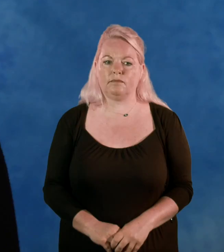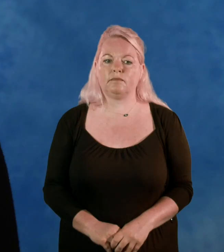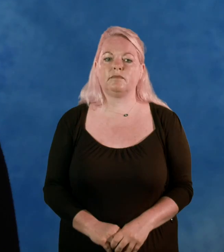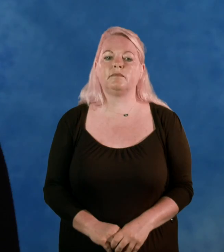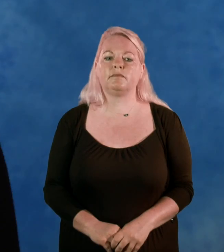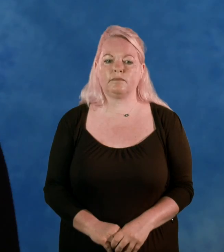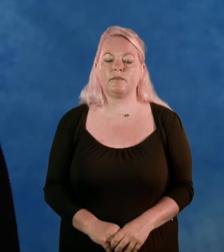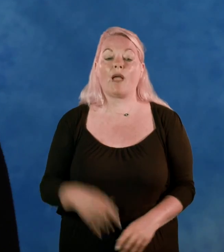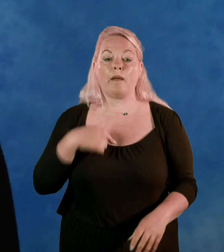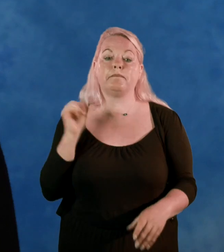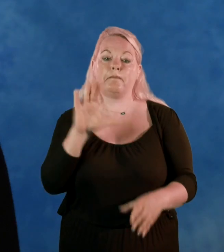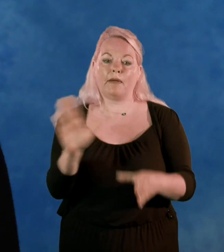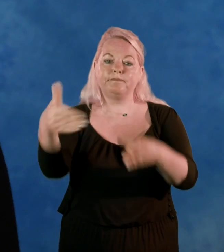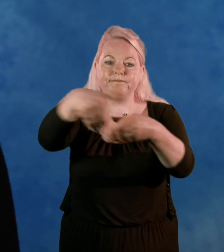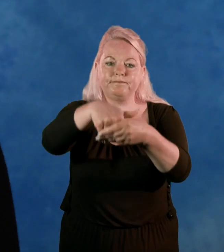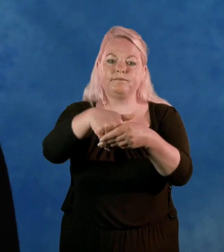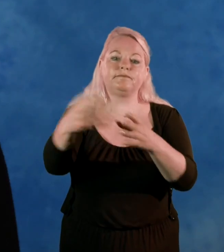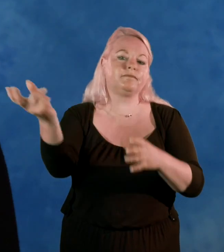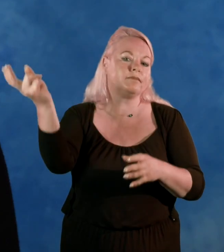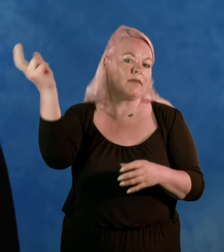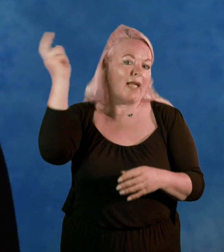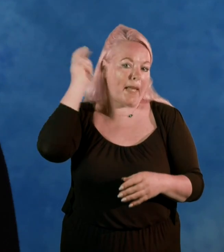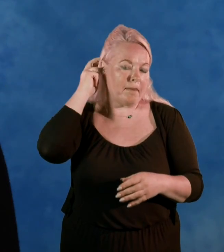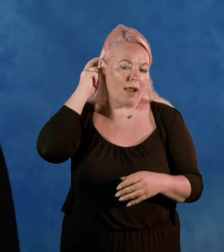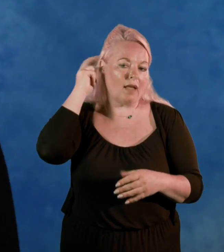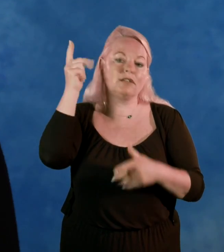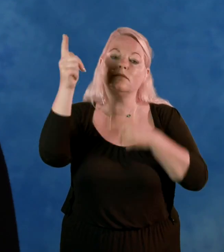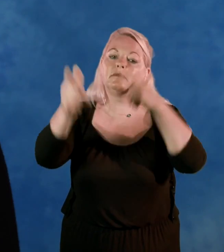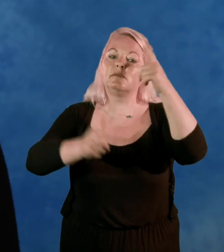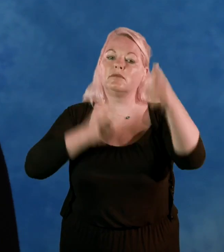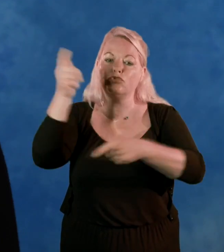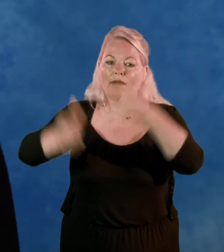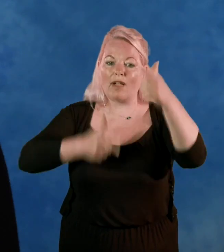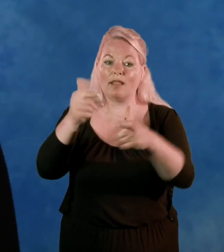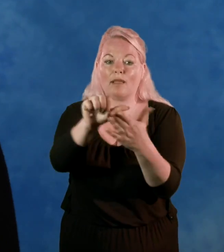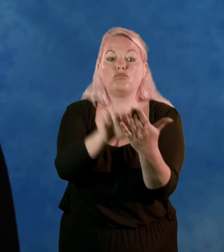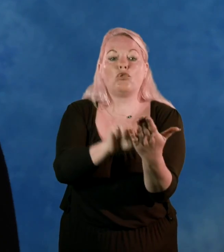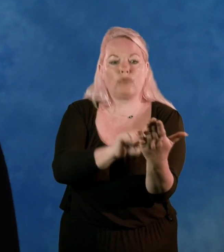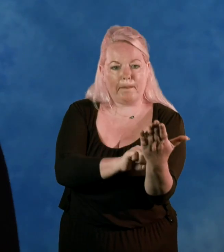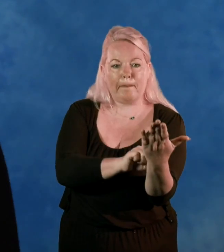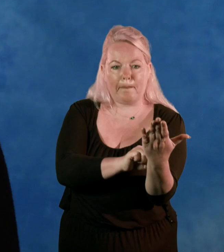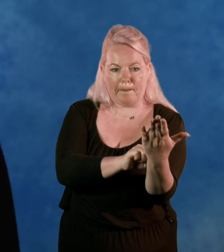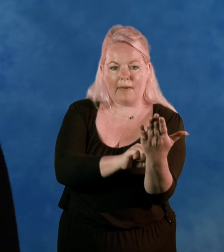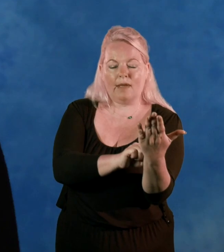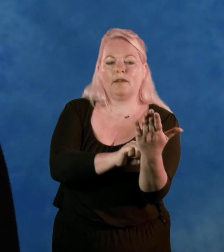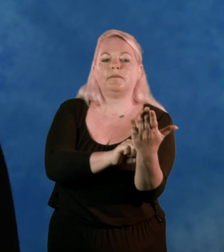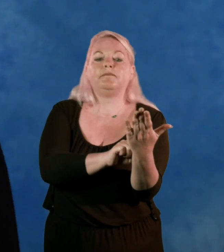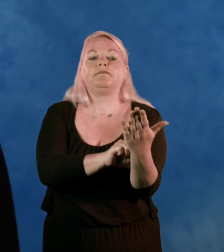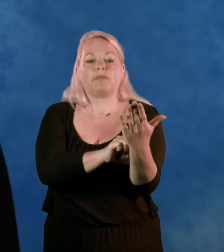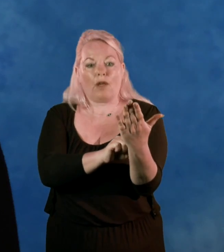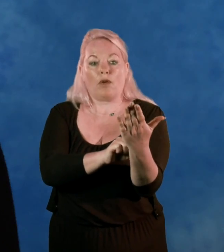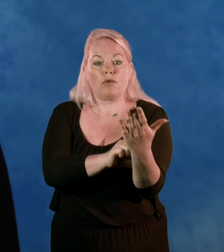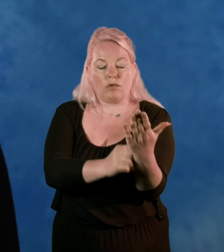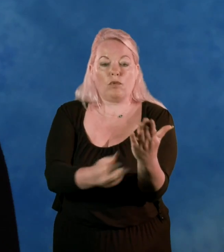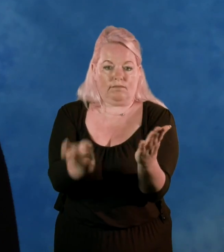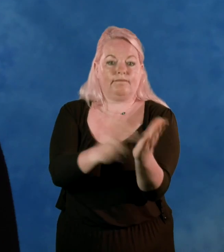I've availed myself of the cochlear travel programme which you sign